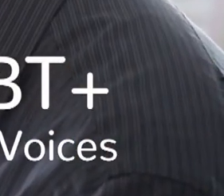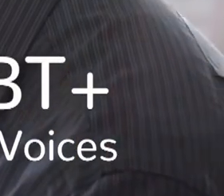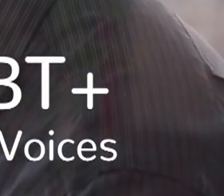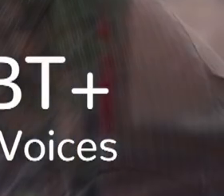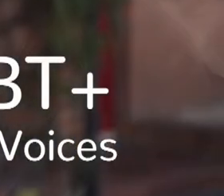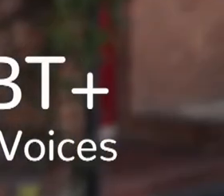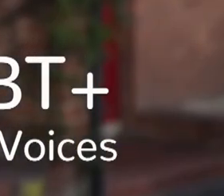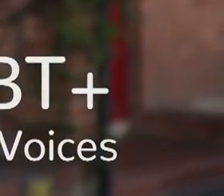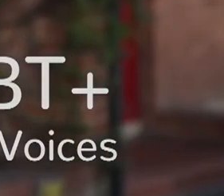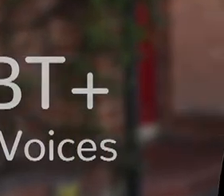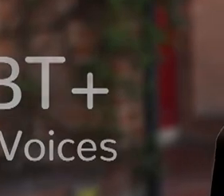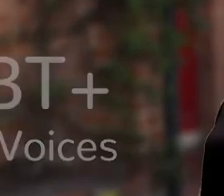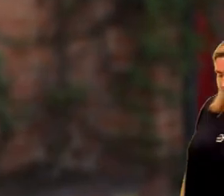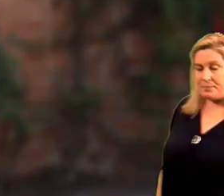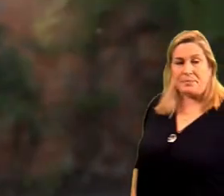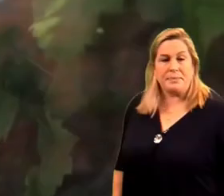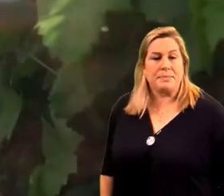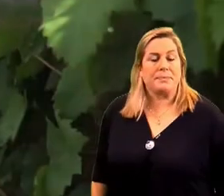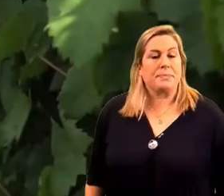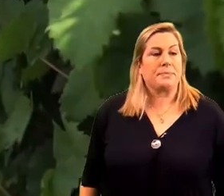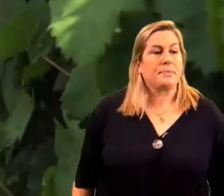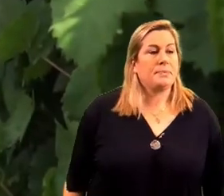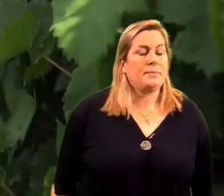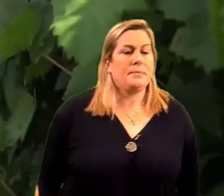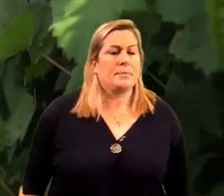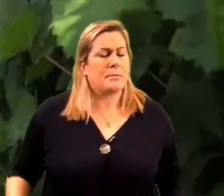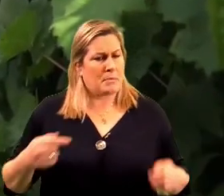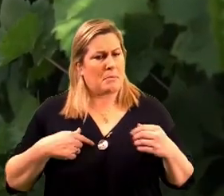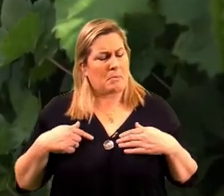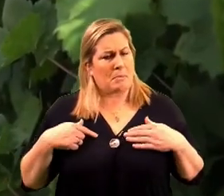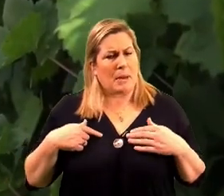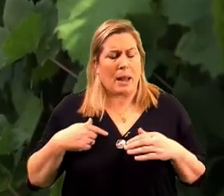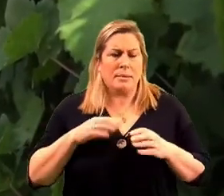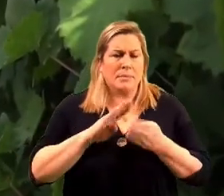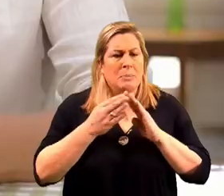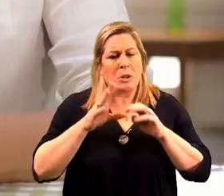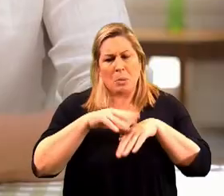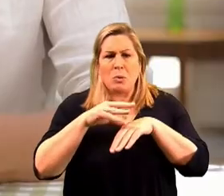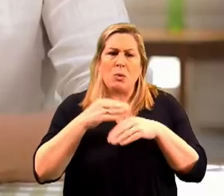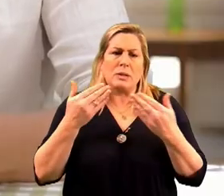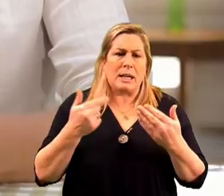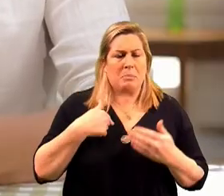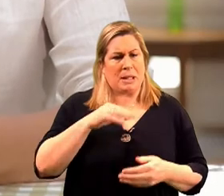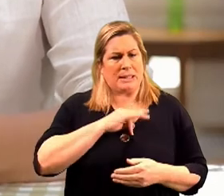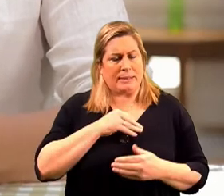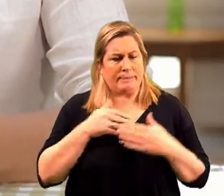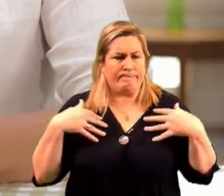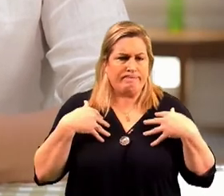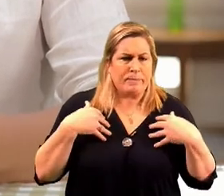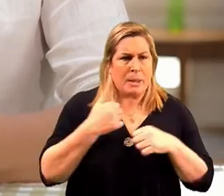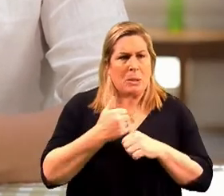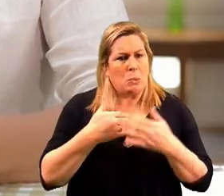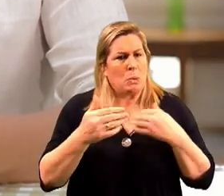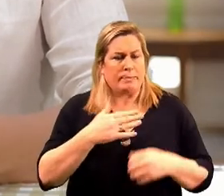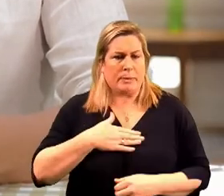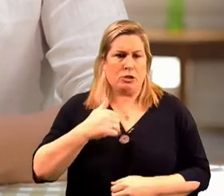as i'm growing older now my biggest fear is was as a trans person needing assistance or some type of care would be